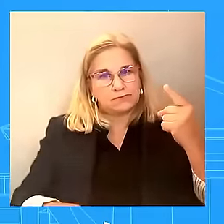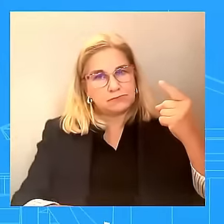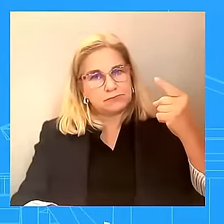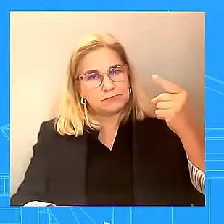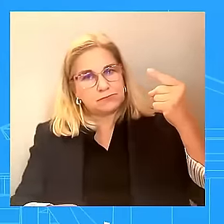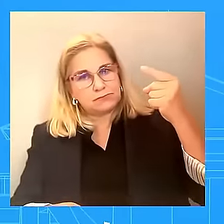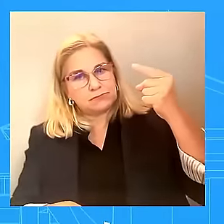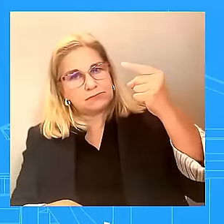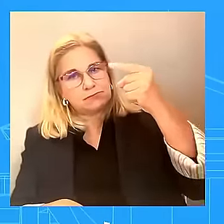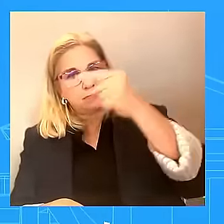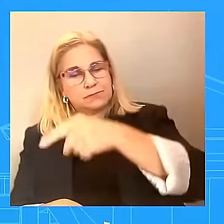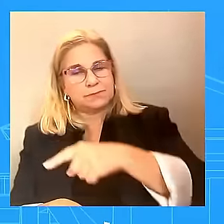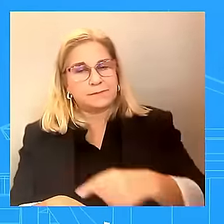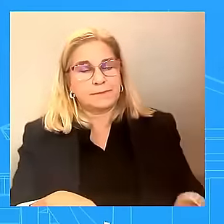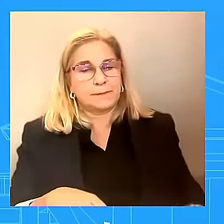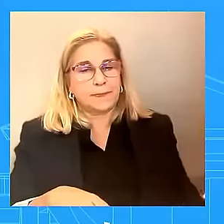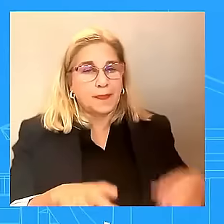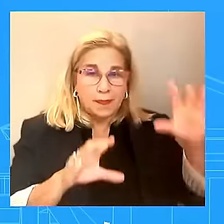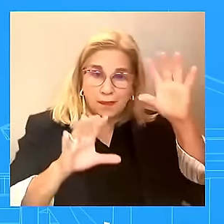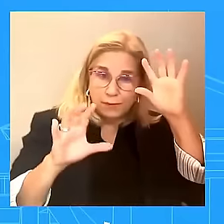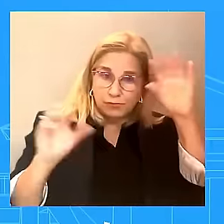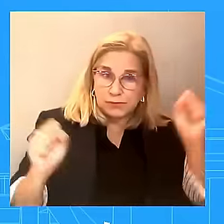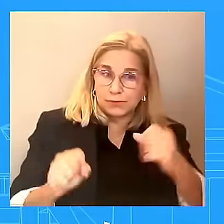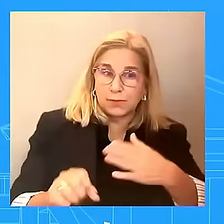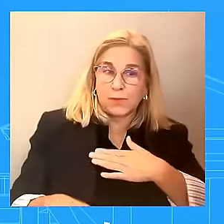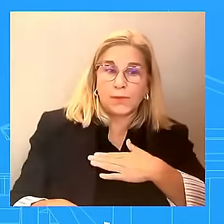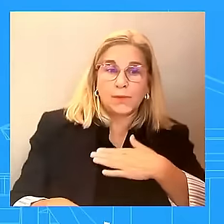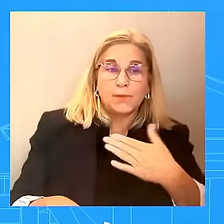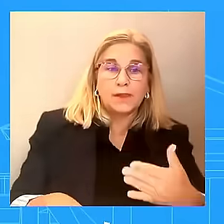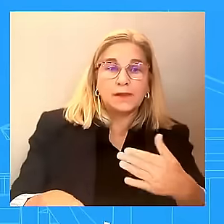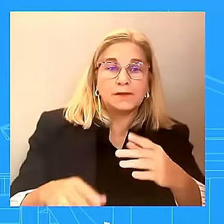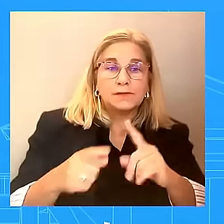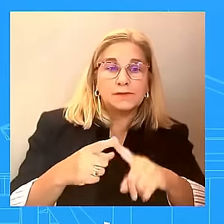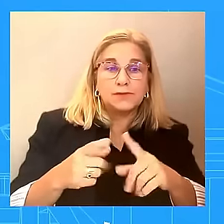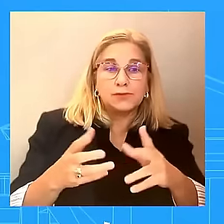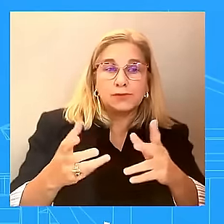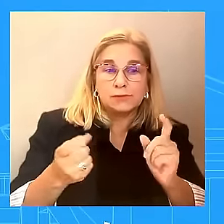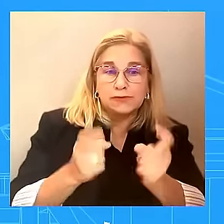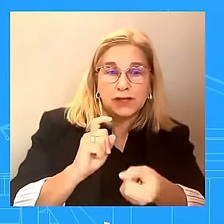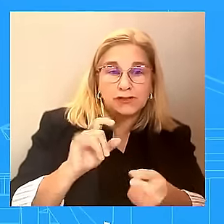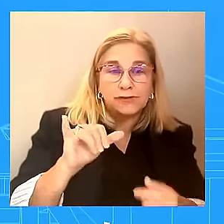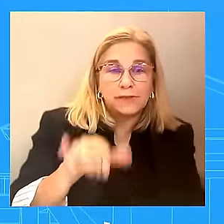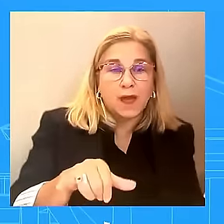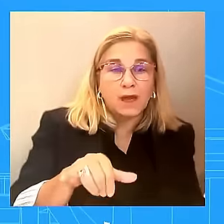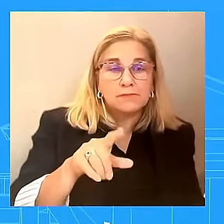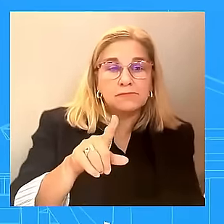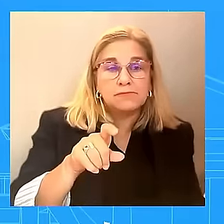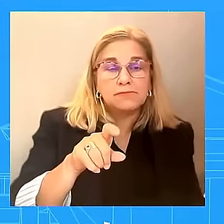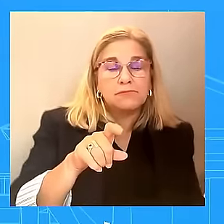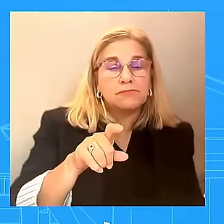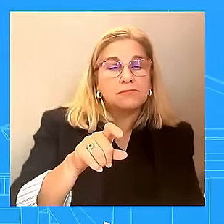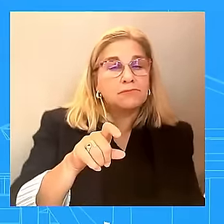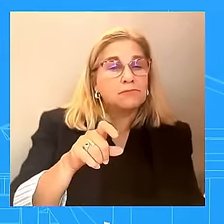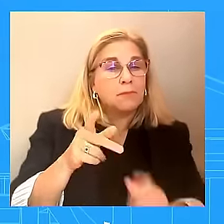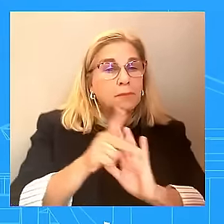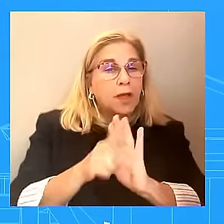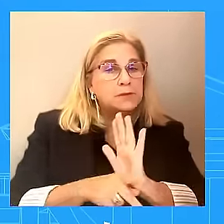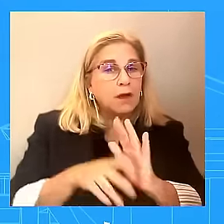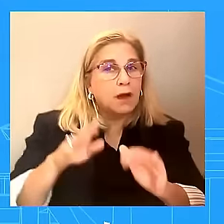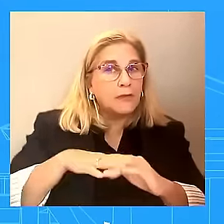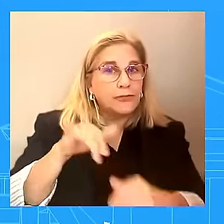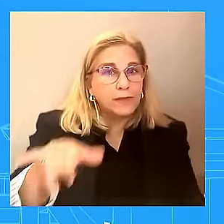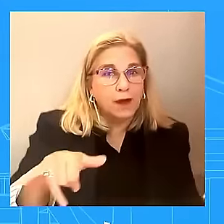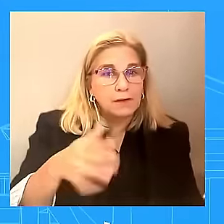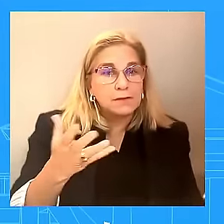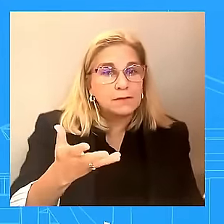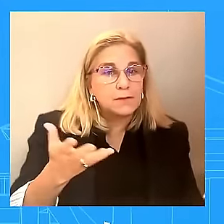his policy stance on that? Like I said, it's going to be one of a range of topics that they're going to discuss. And let's not forget the President